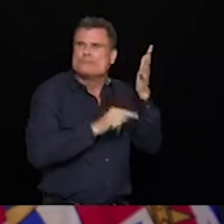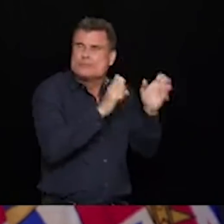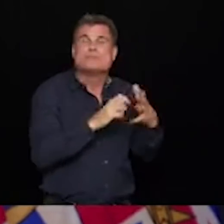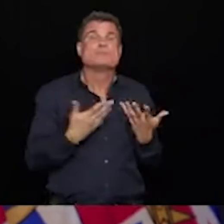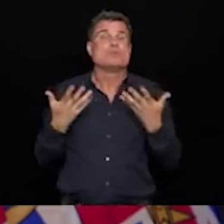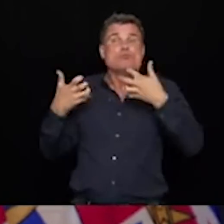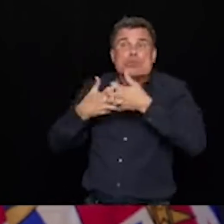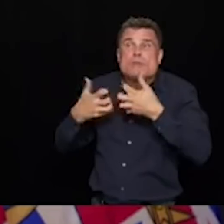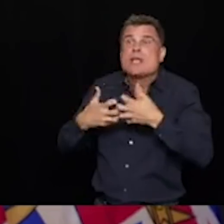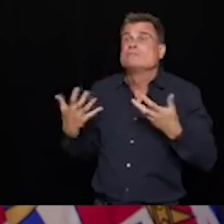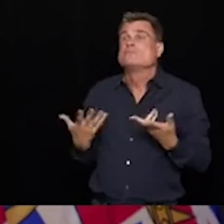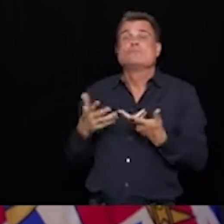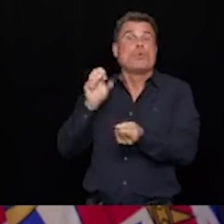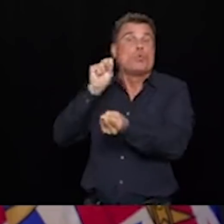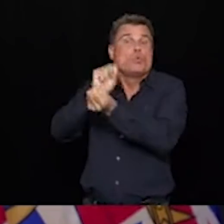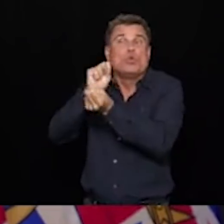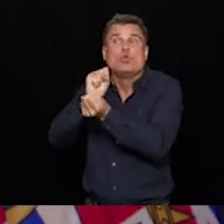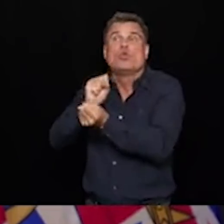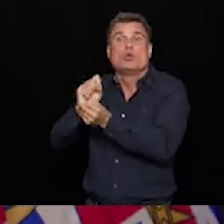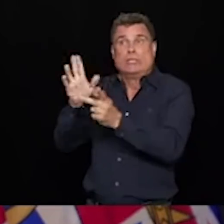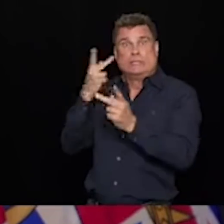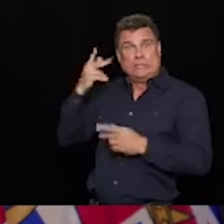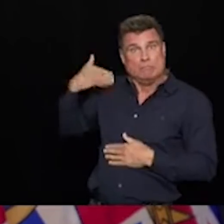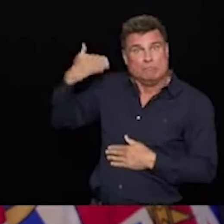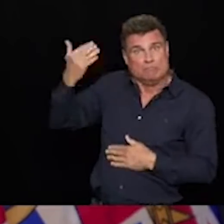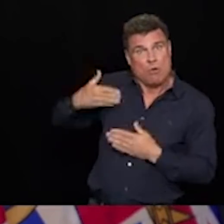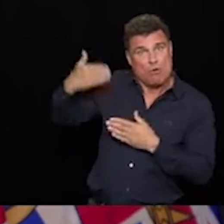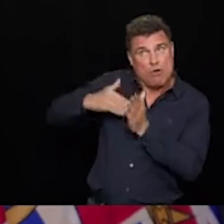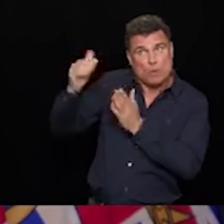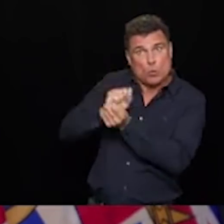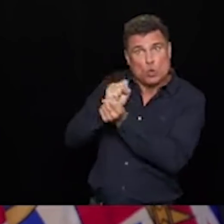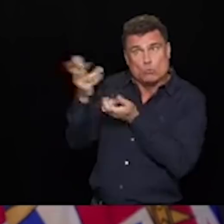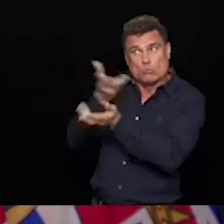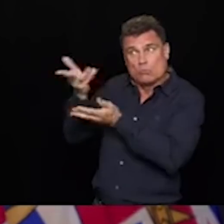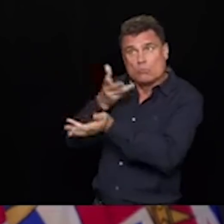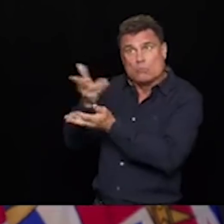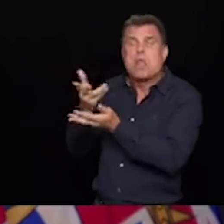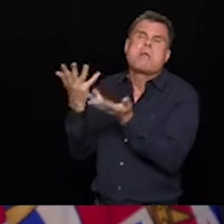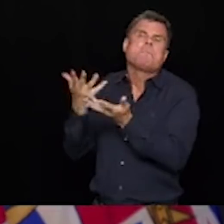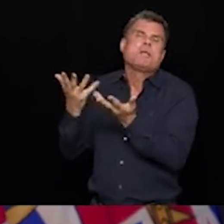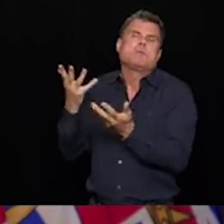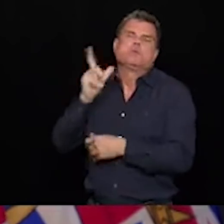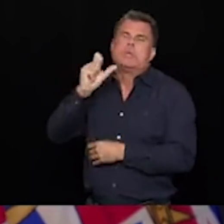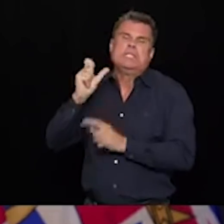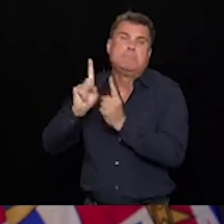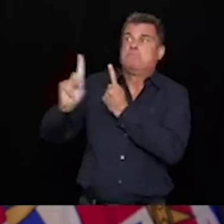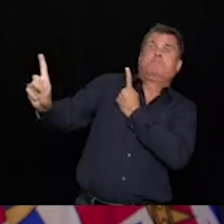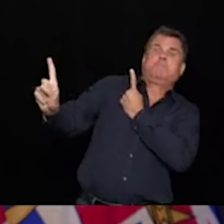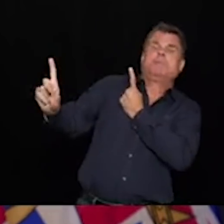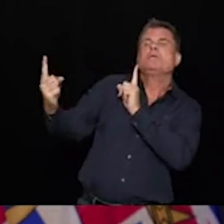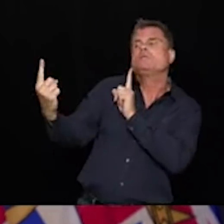days in a more structured environment, the distance may not need to be as great, as long as you keep those